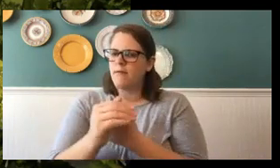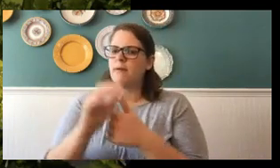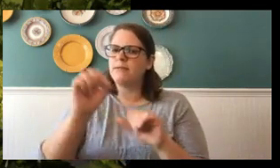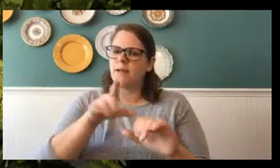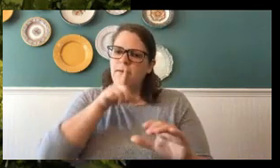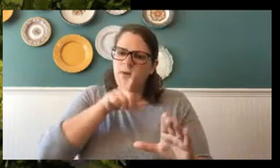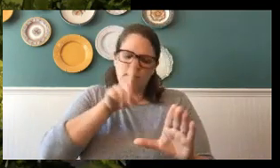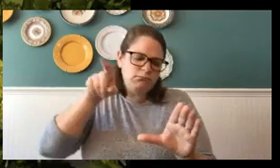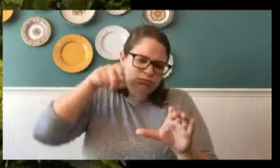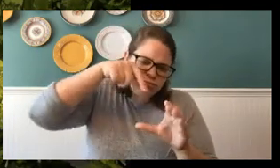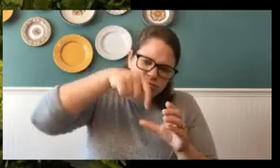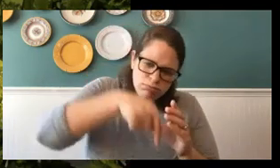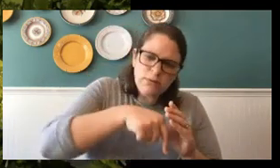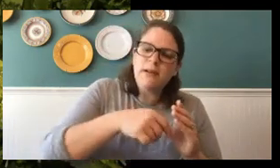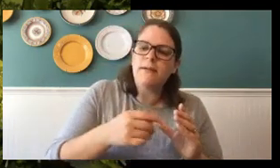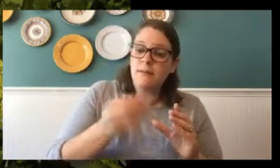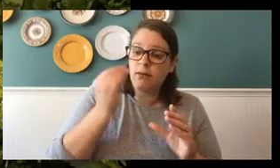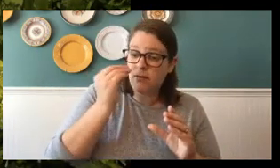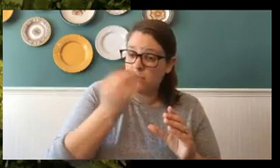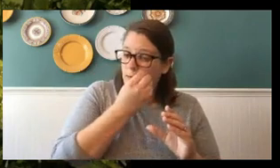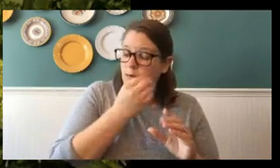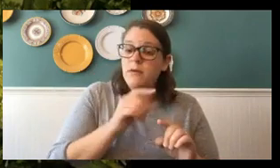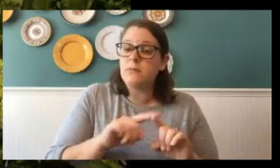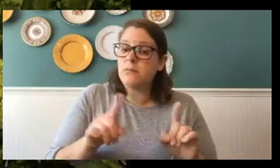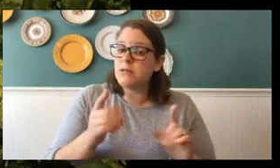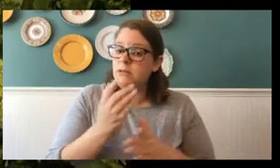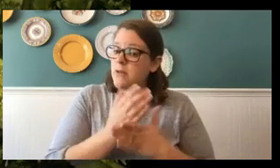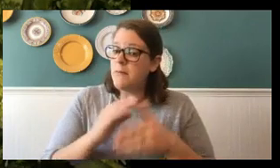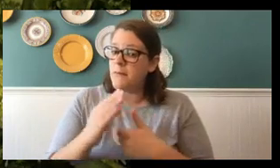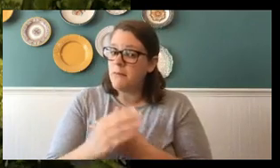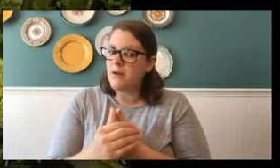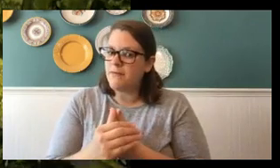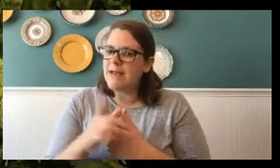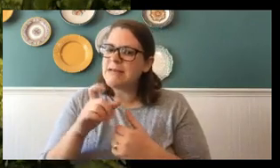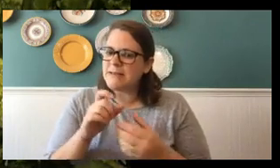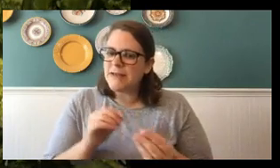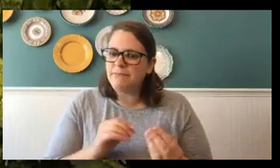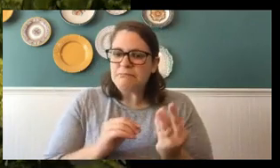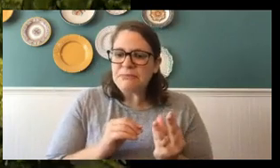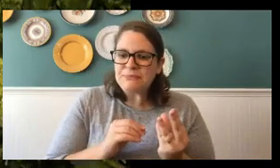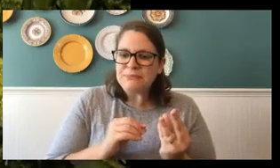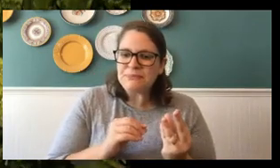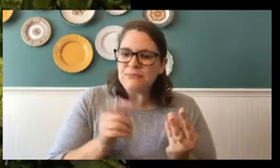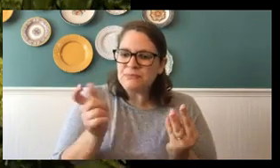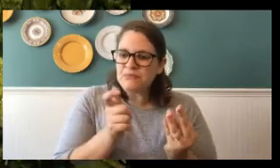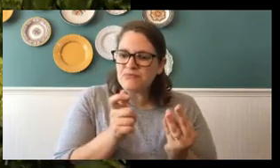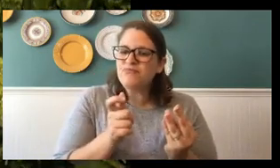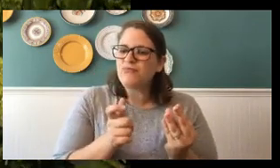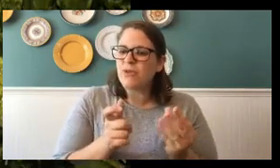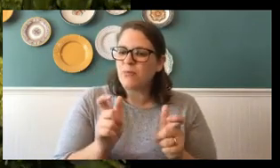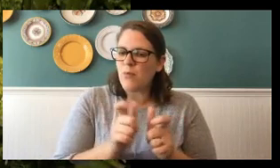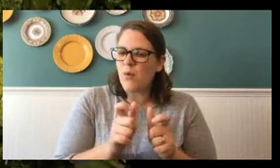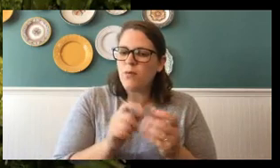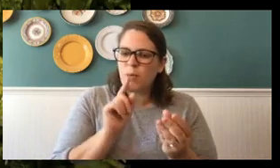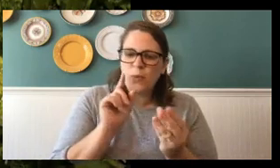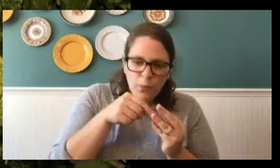really long throat in them. But some butterflies need those short nectar plants so they can get into those flowers